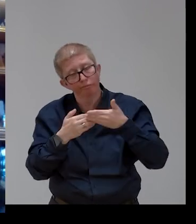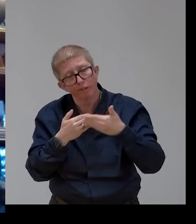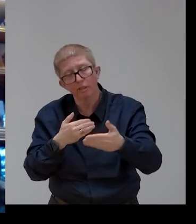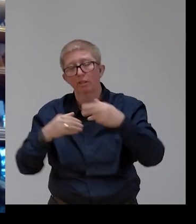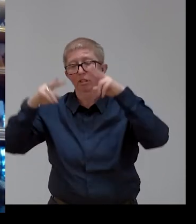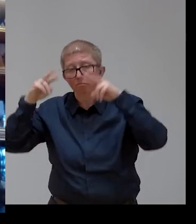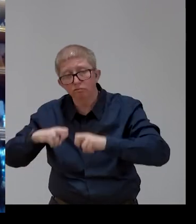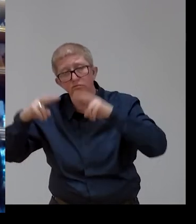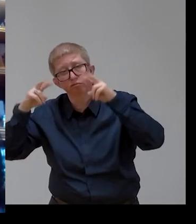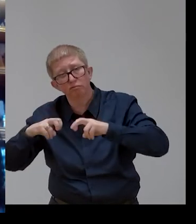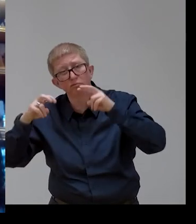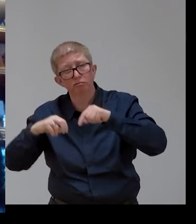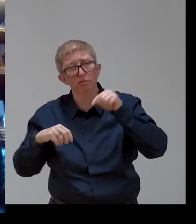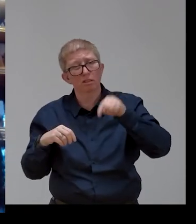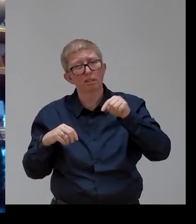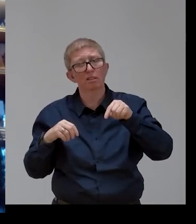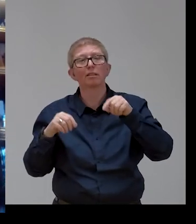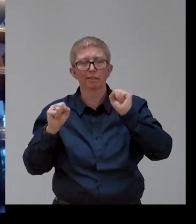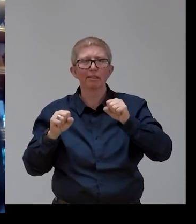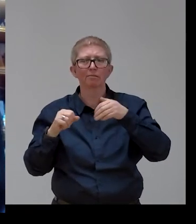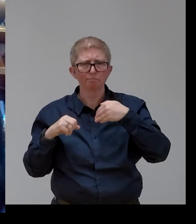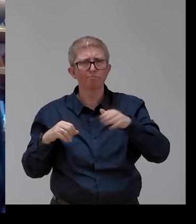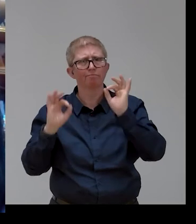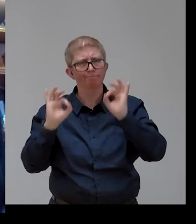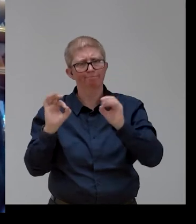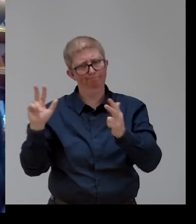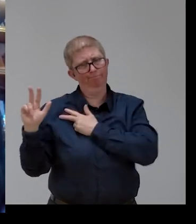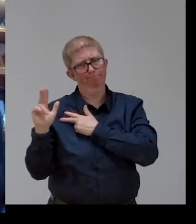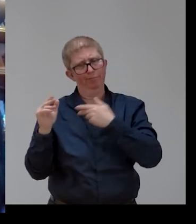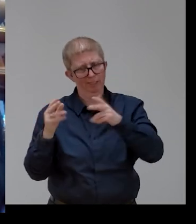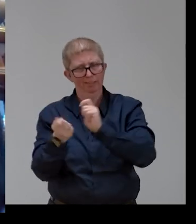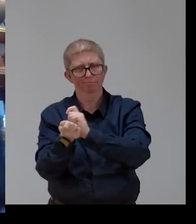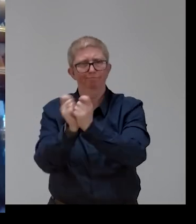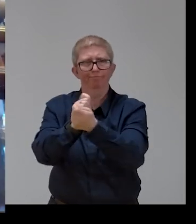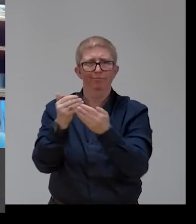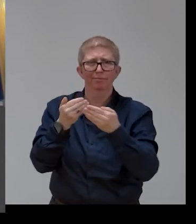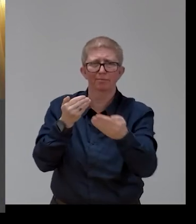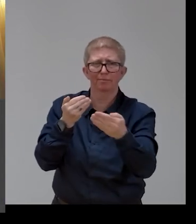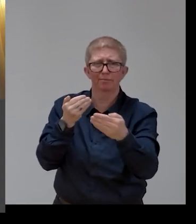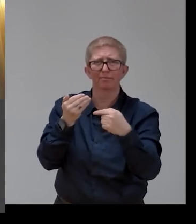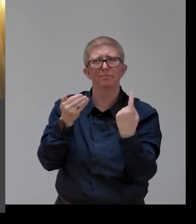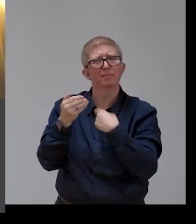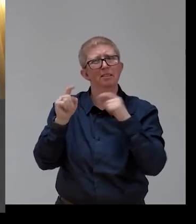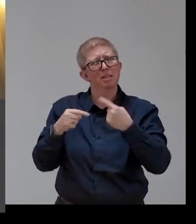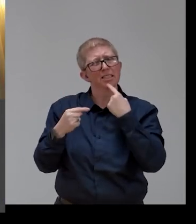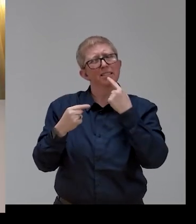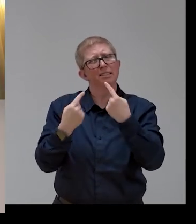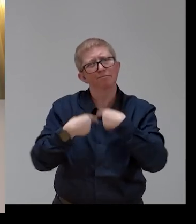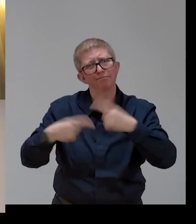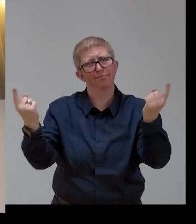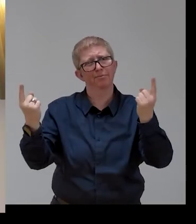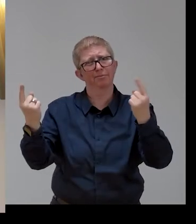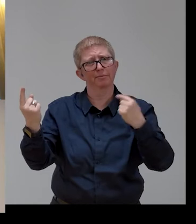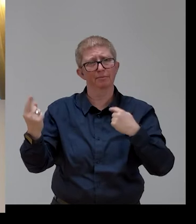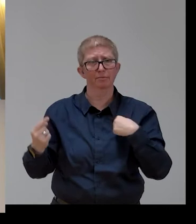with the treaties. Nevertheless, it's important to say, we, the European Union and all the